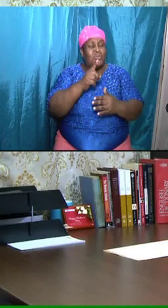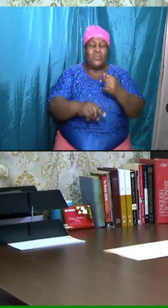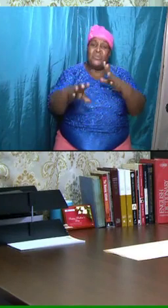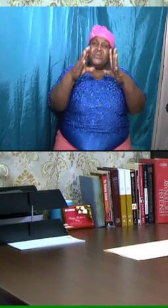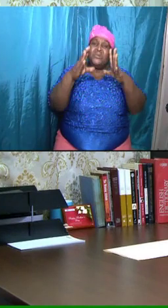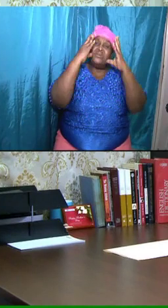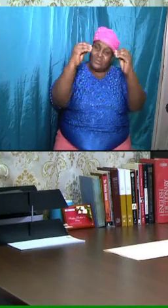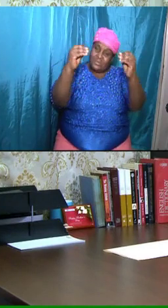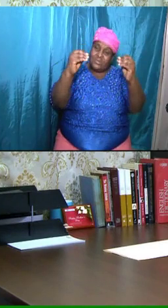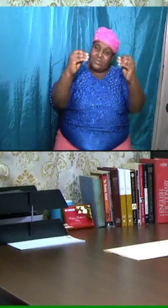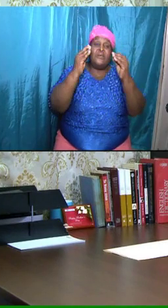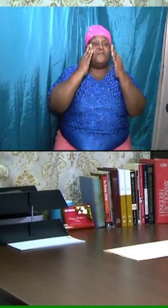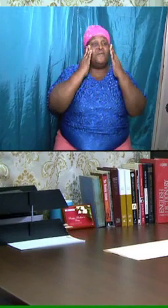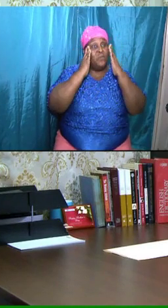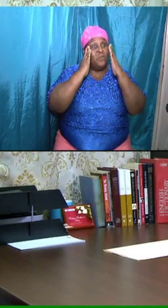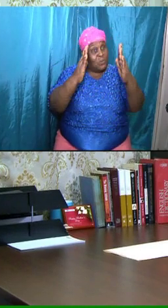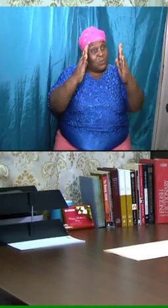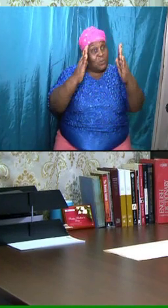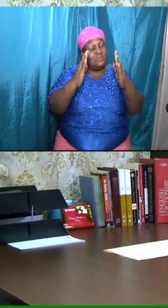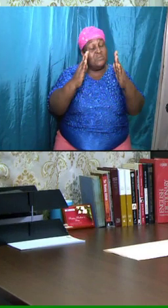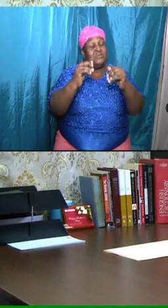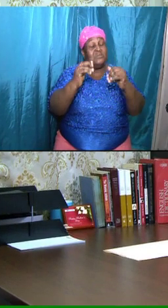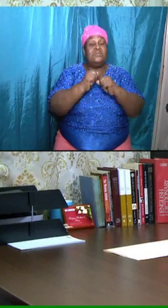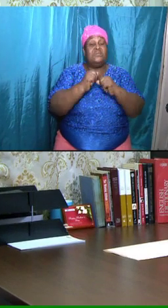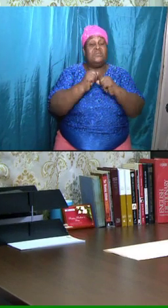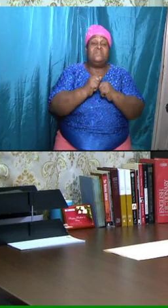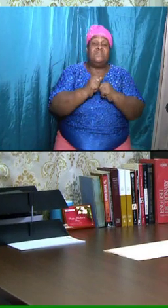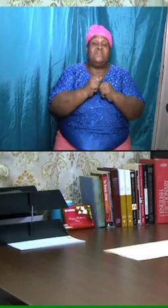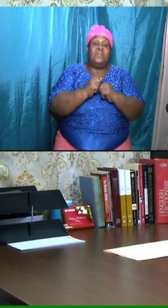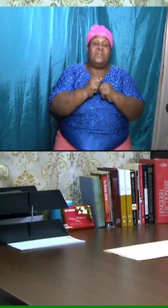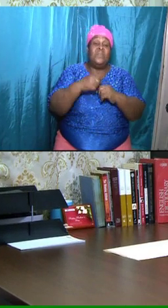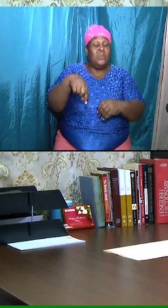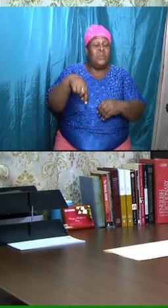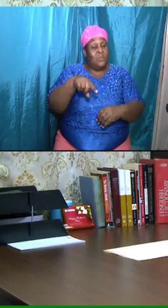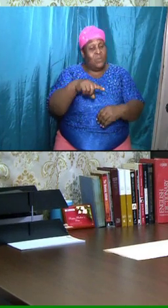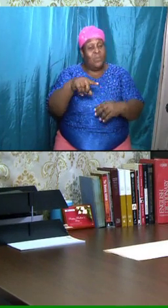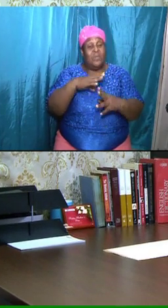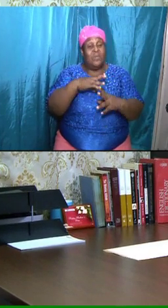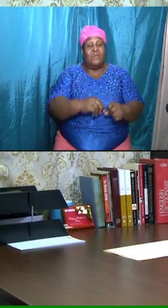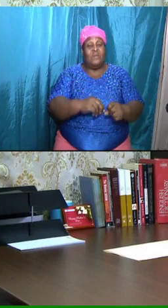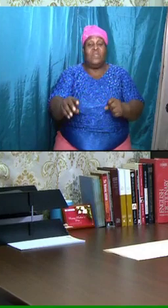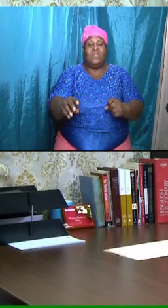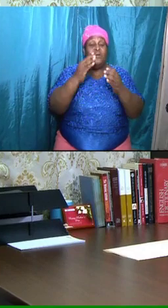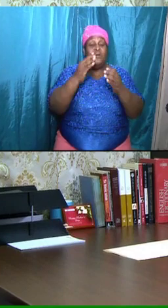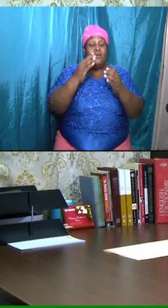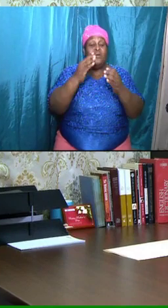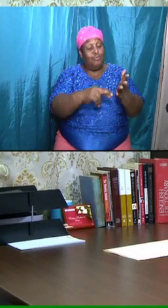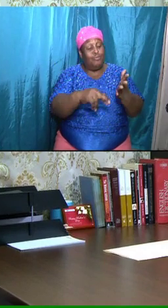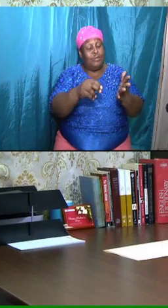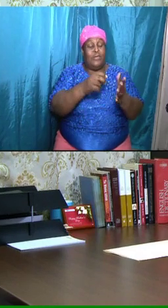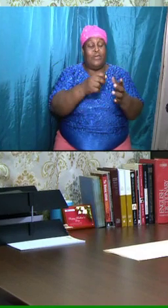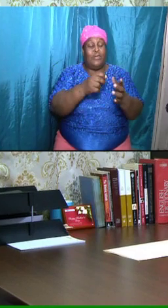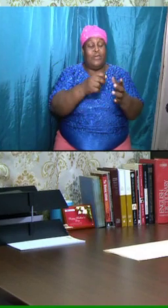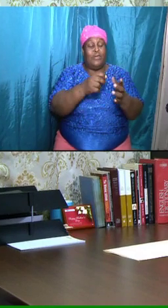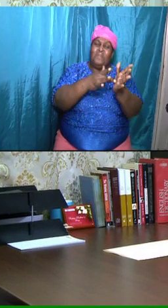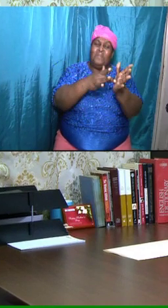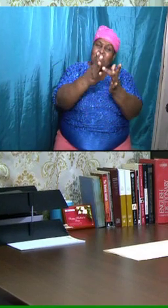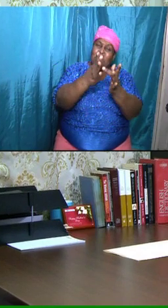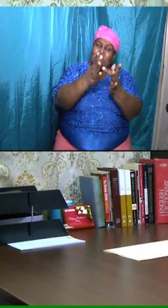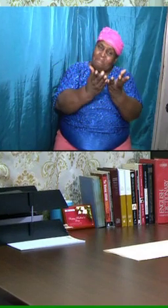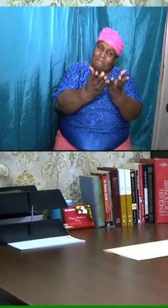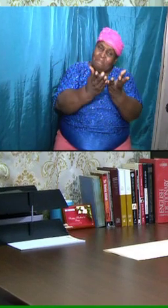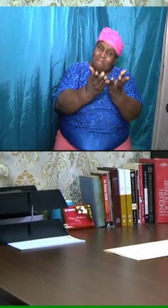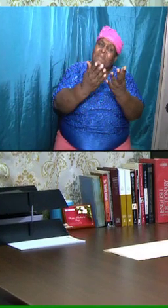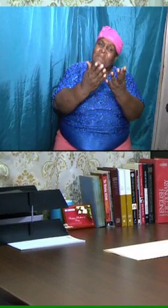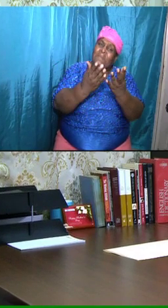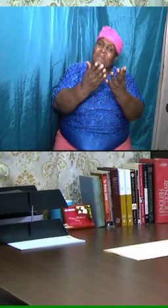focused on so far, we have pulled from the Bible and we have been providing